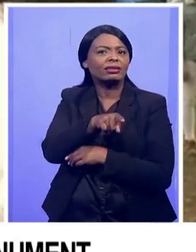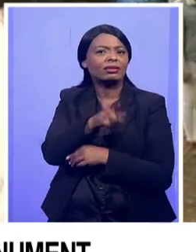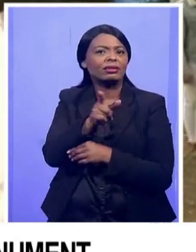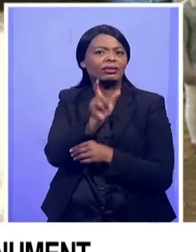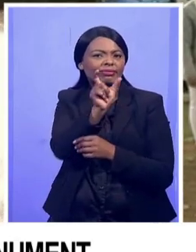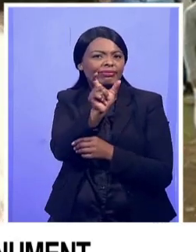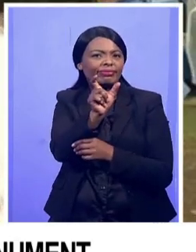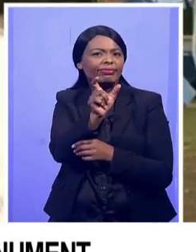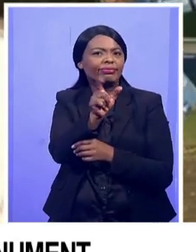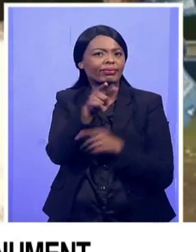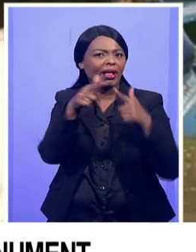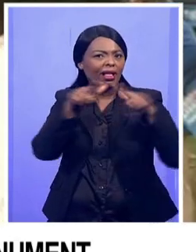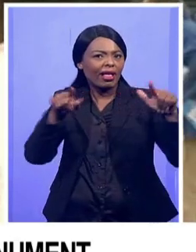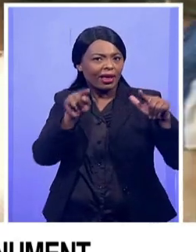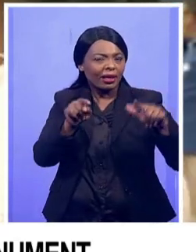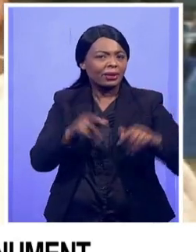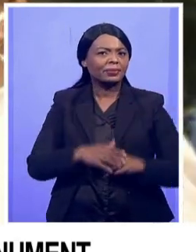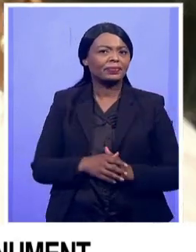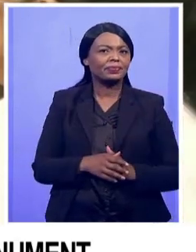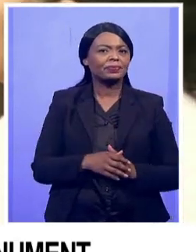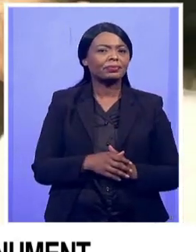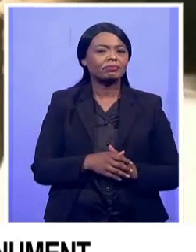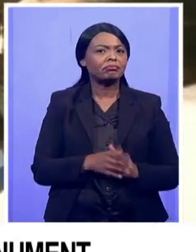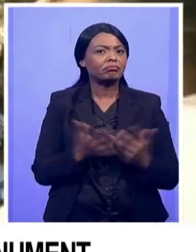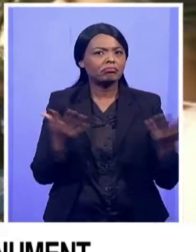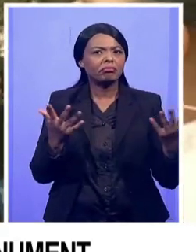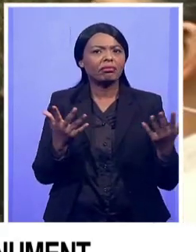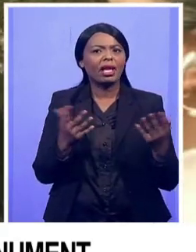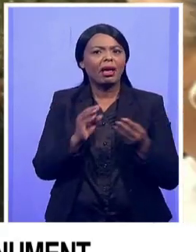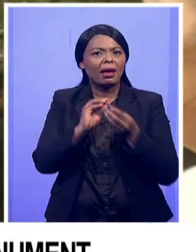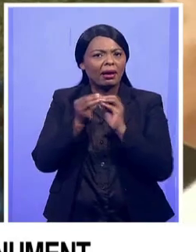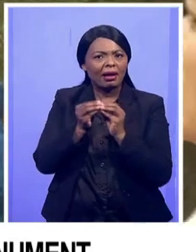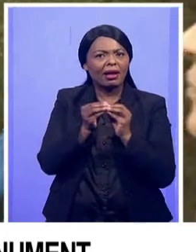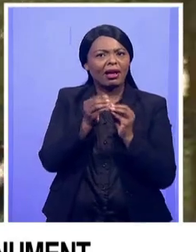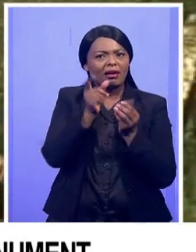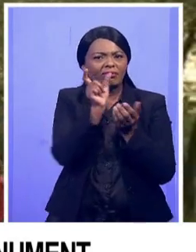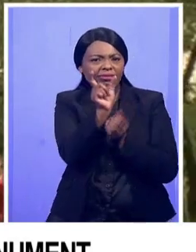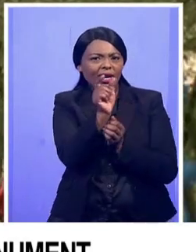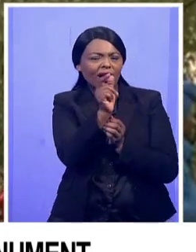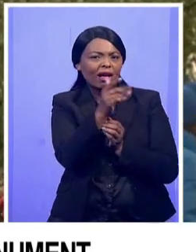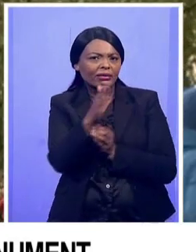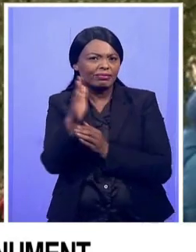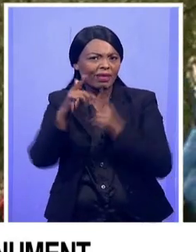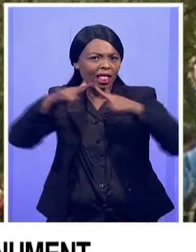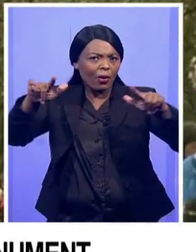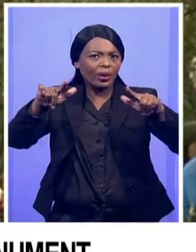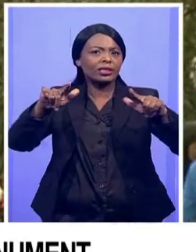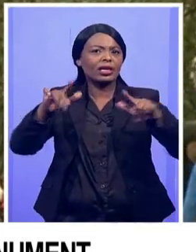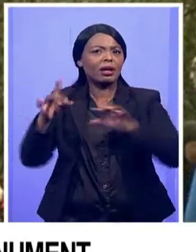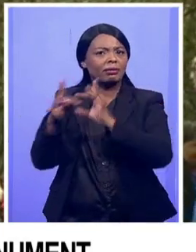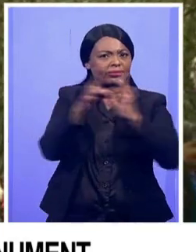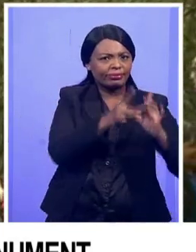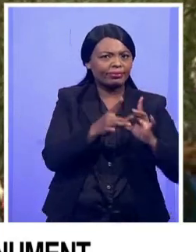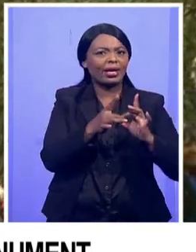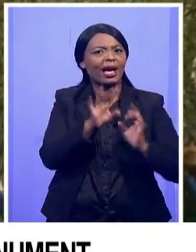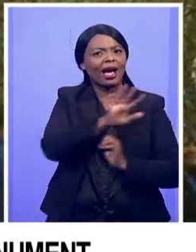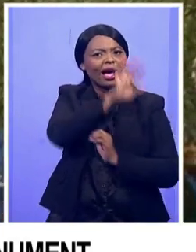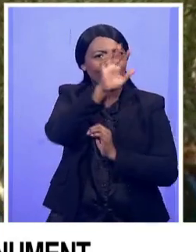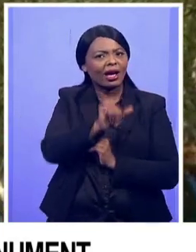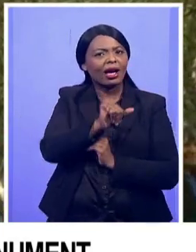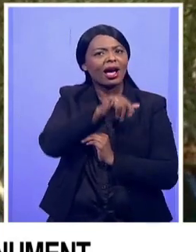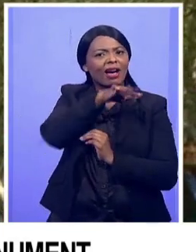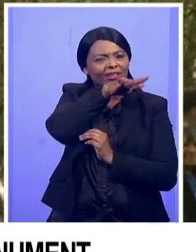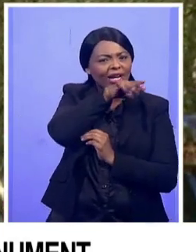I think in the end of the day, we literally just see a monument. It is what it is, and it's dedicated to Afrikaans, obviously, and I am all for inclusivity,